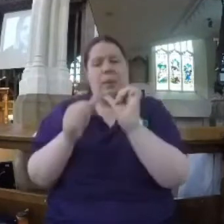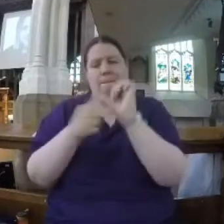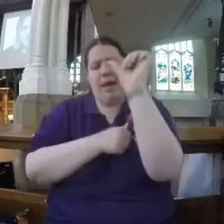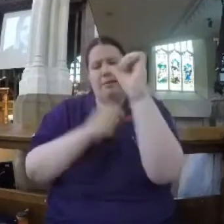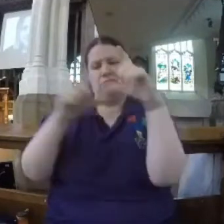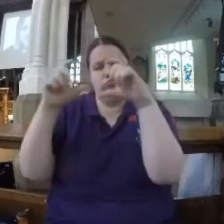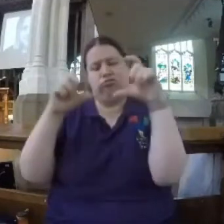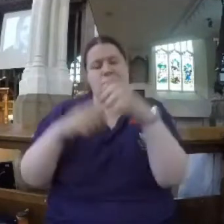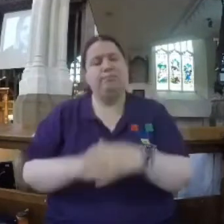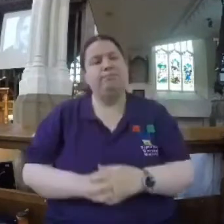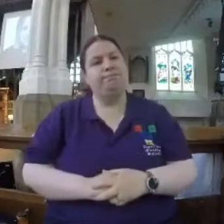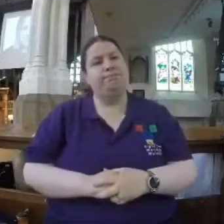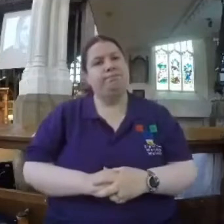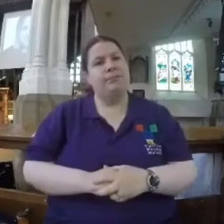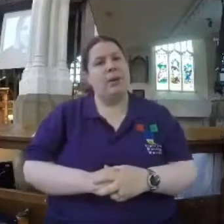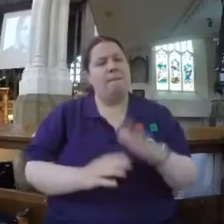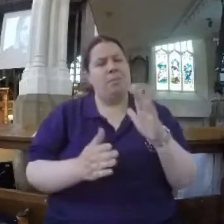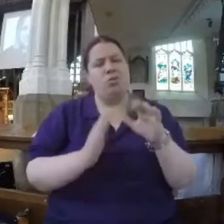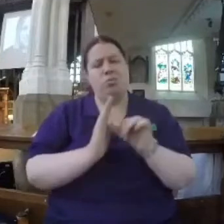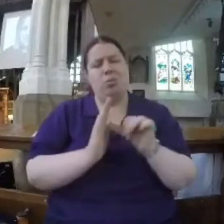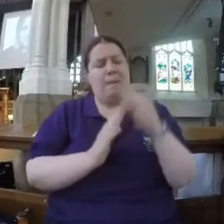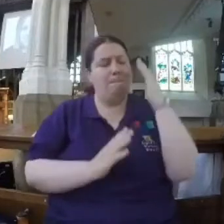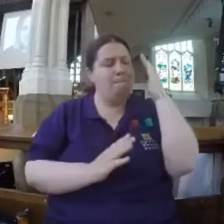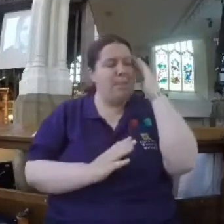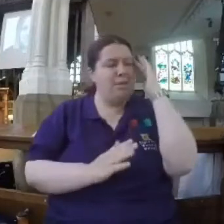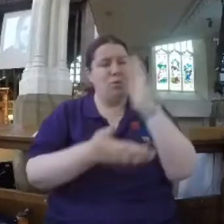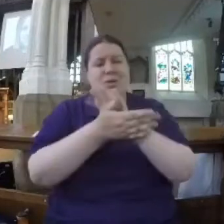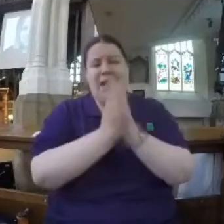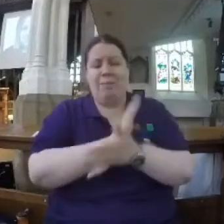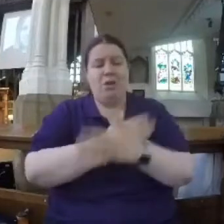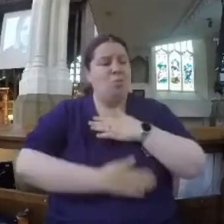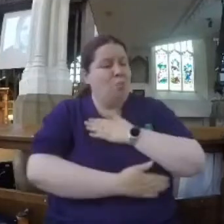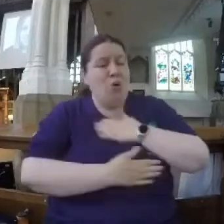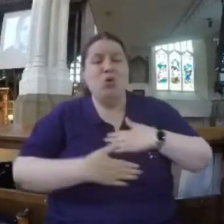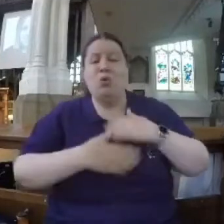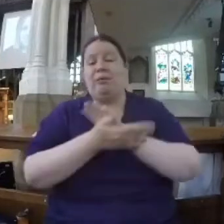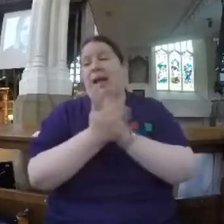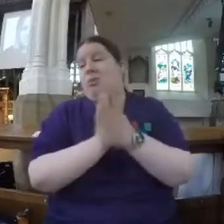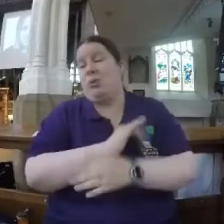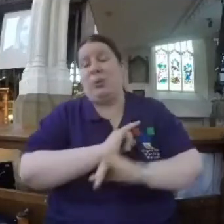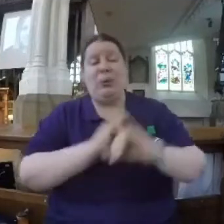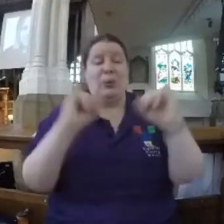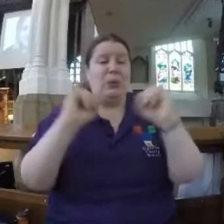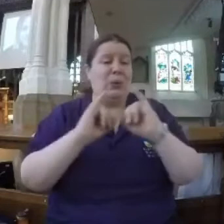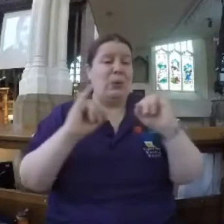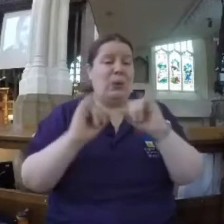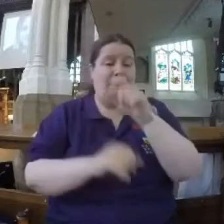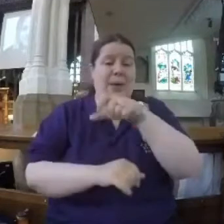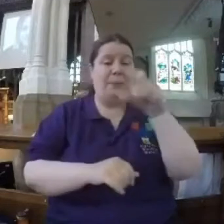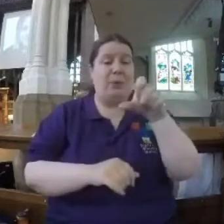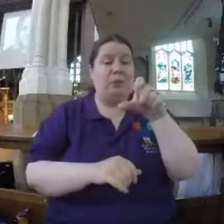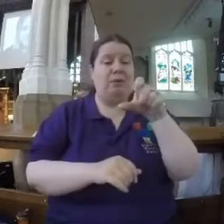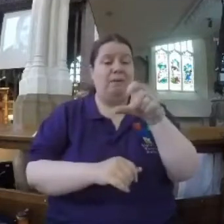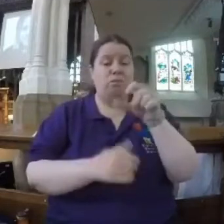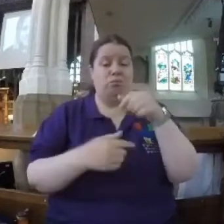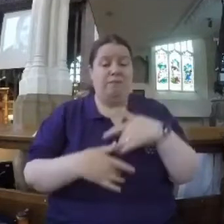But that leads to so much mental and emotional damage. And it leads people to have low self